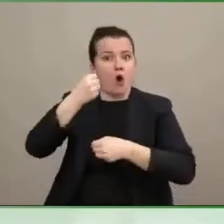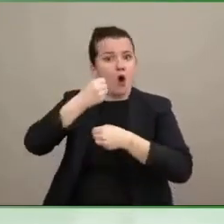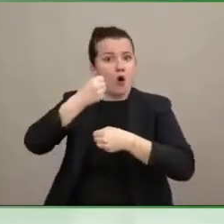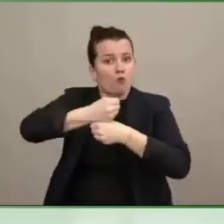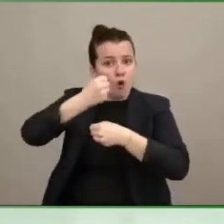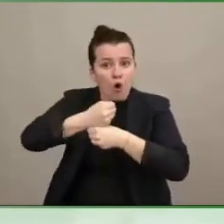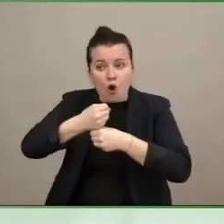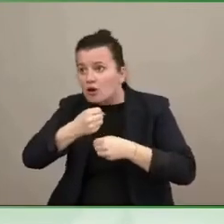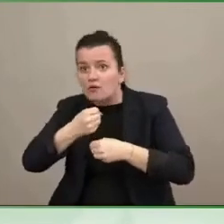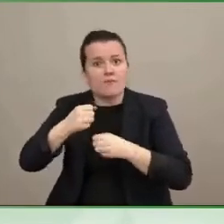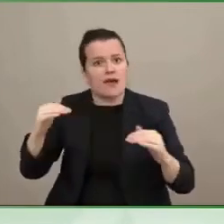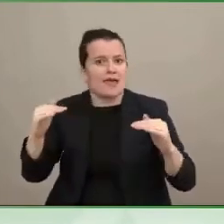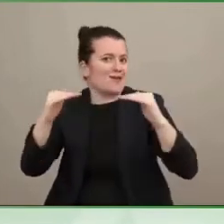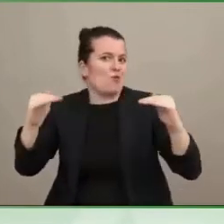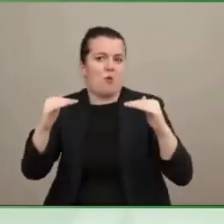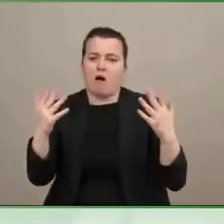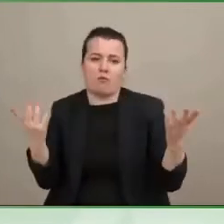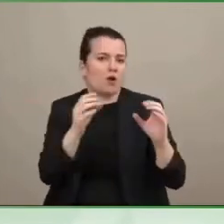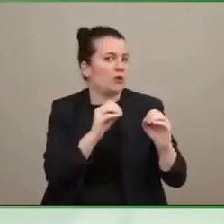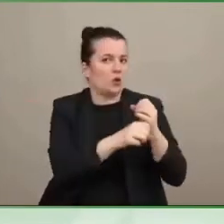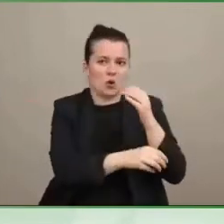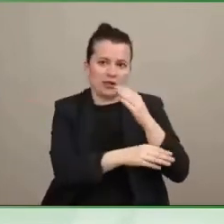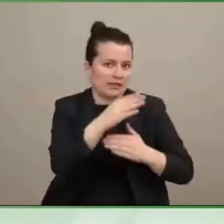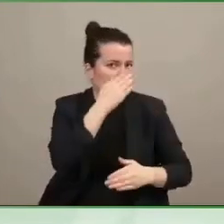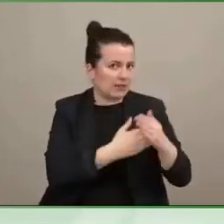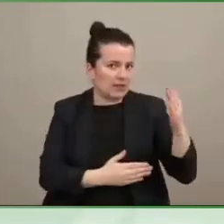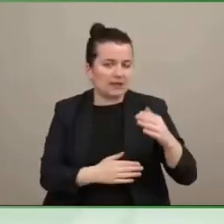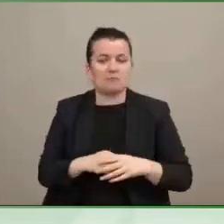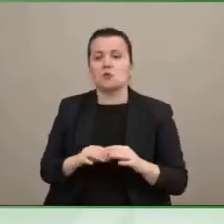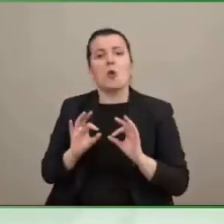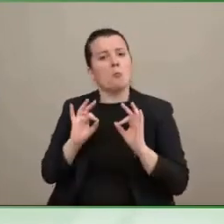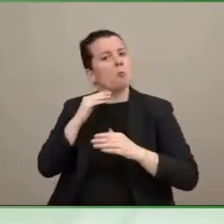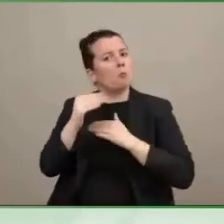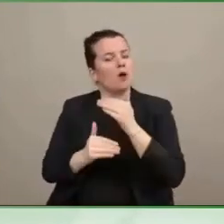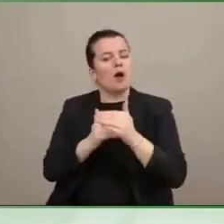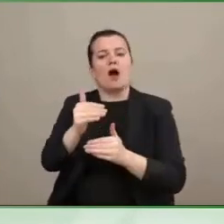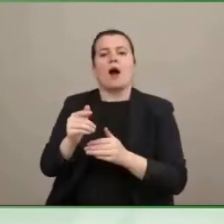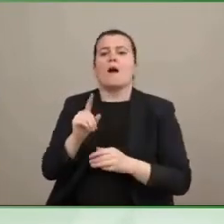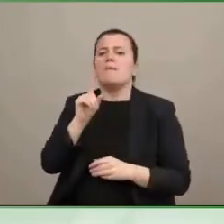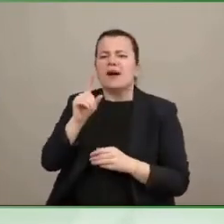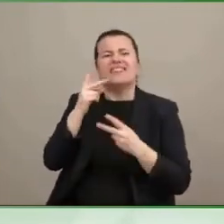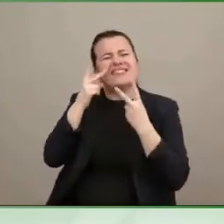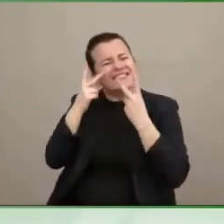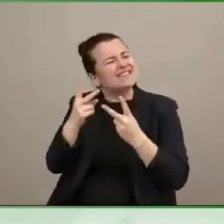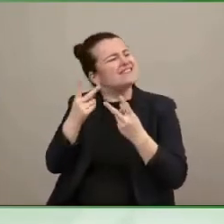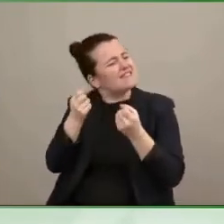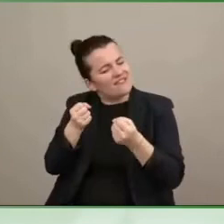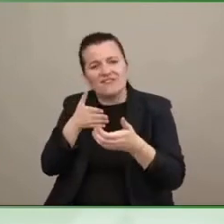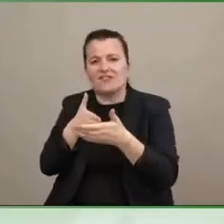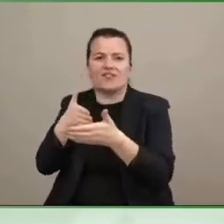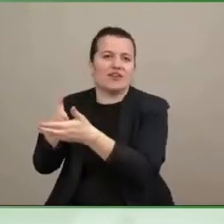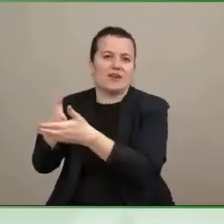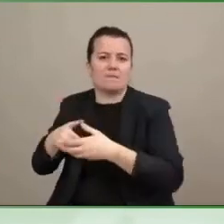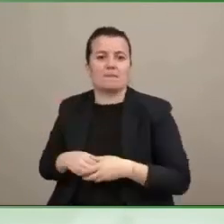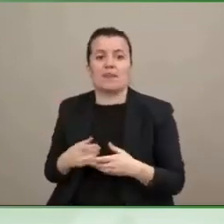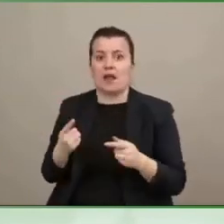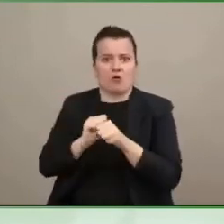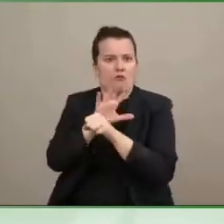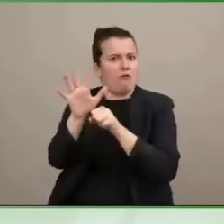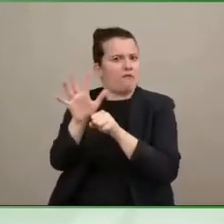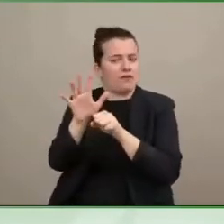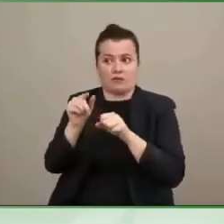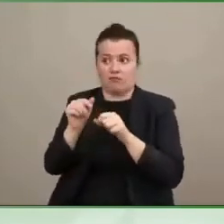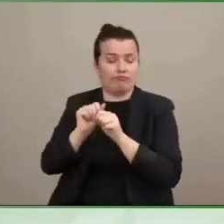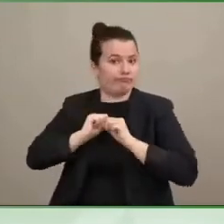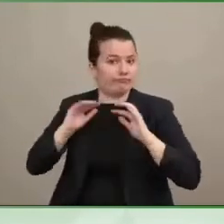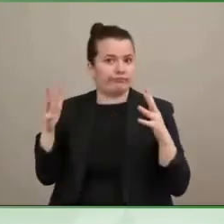recognition. now we have COVID of, you know, inclusion in the U.S. So when we think about inclusion, we're really